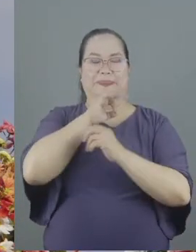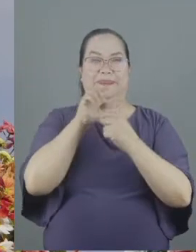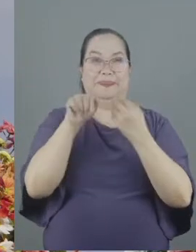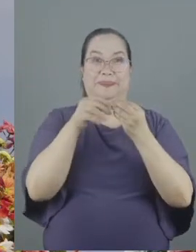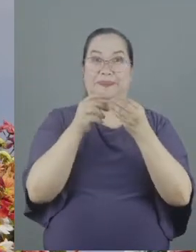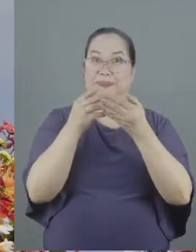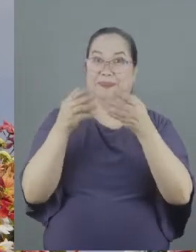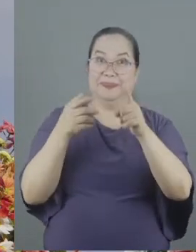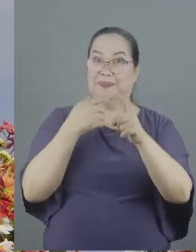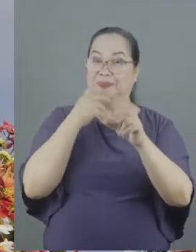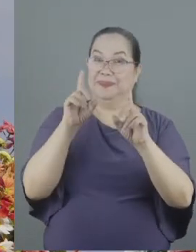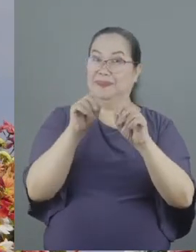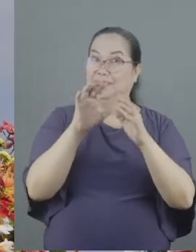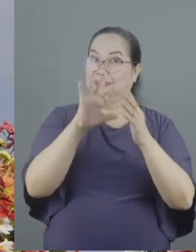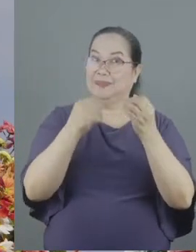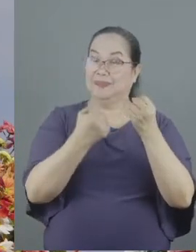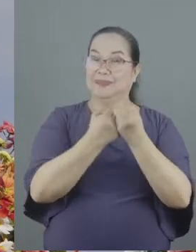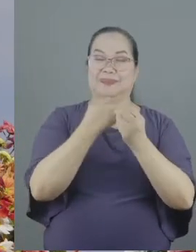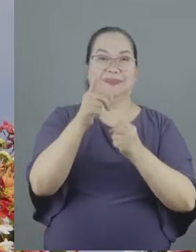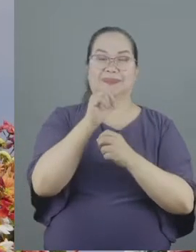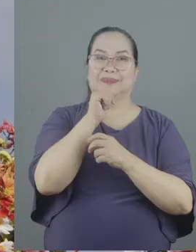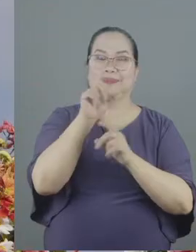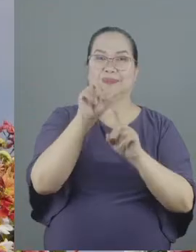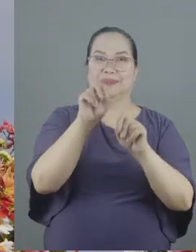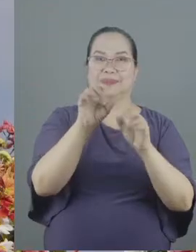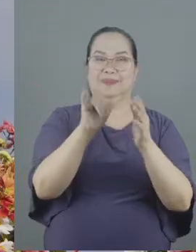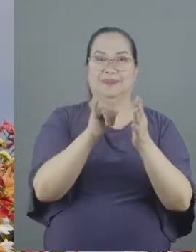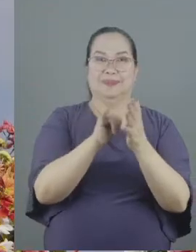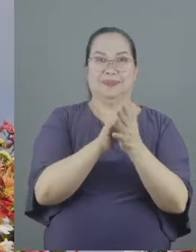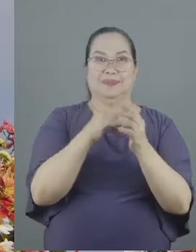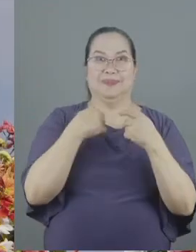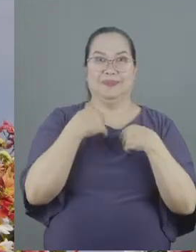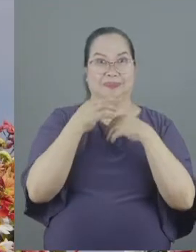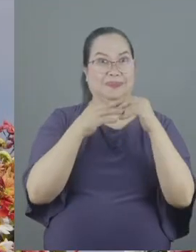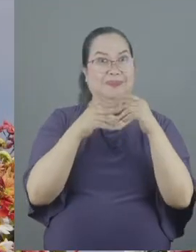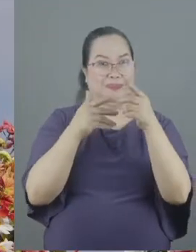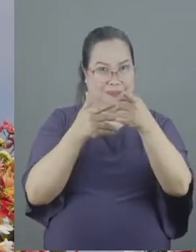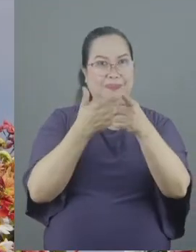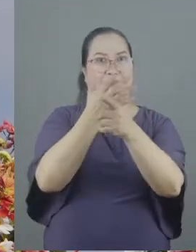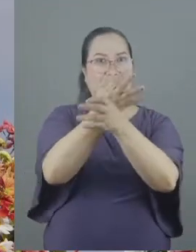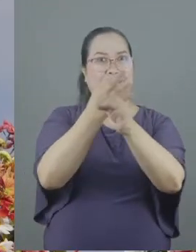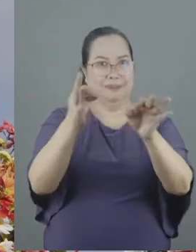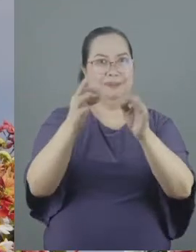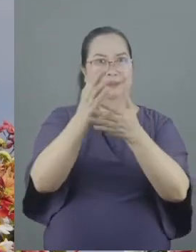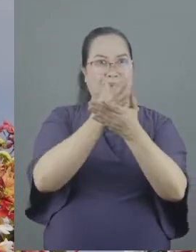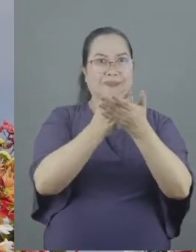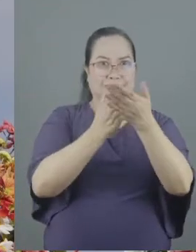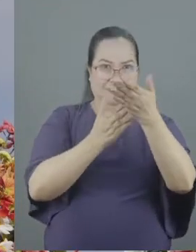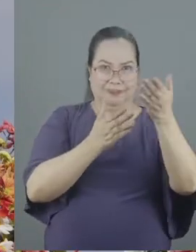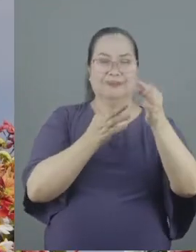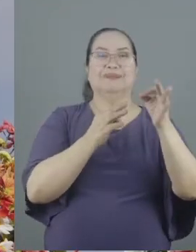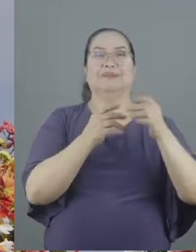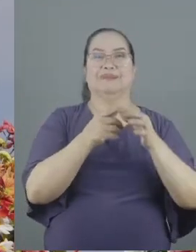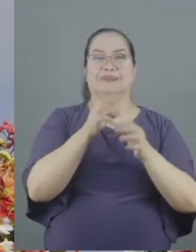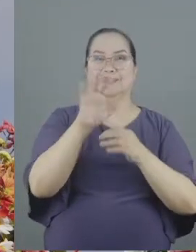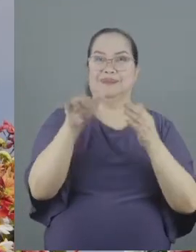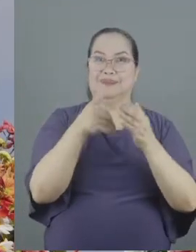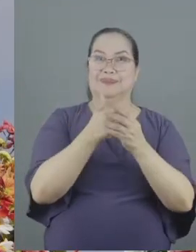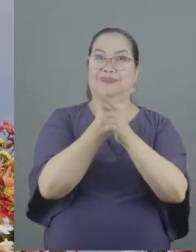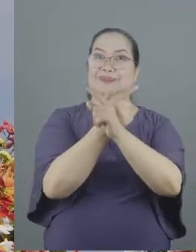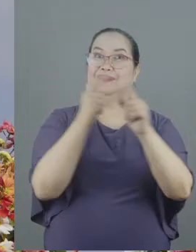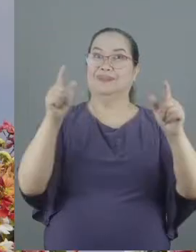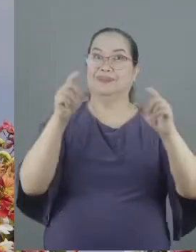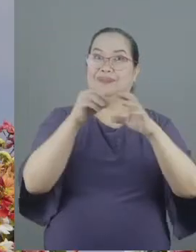that you do that don't build you up you are free not to do them if there are things that build you up you are free to do them we have liberty in